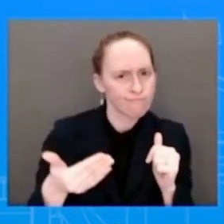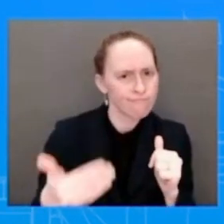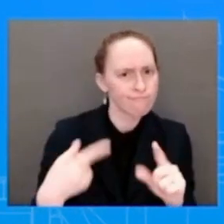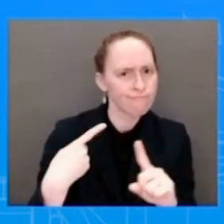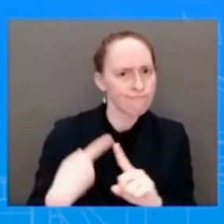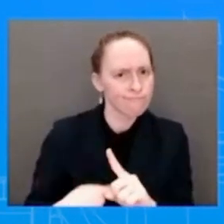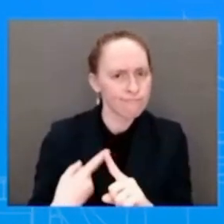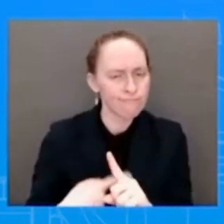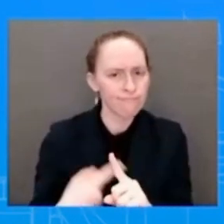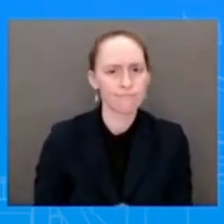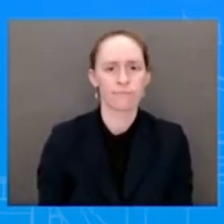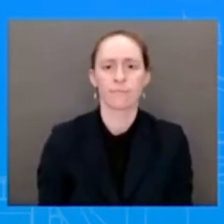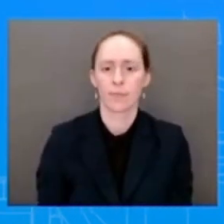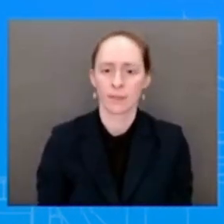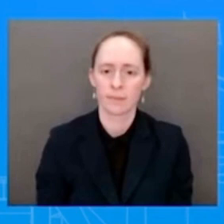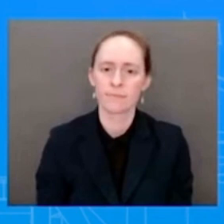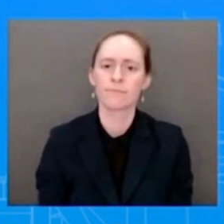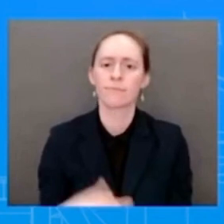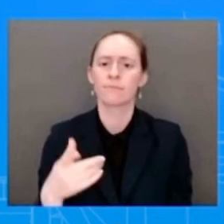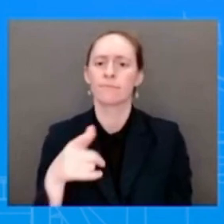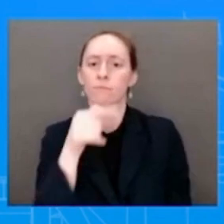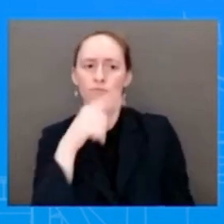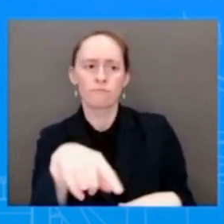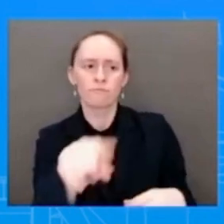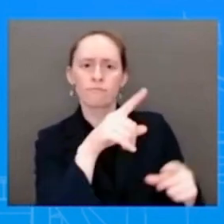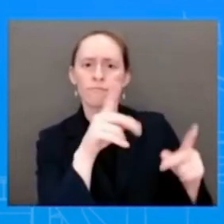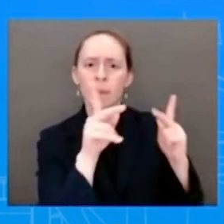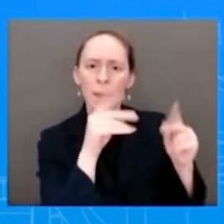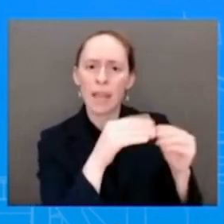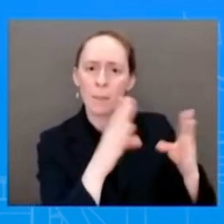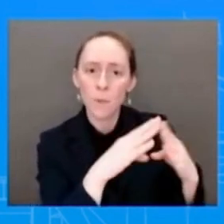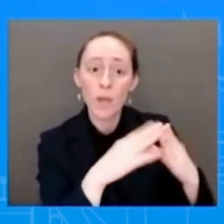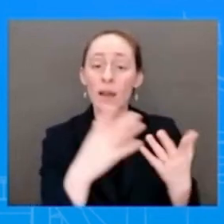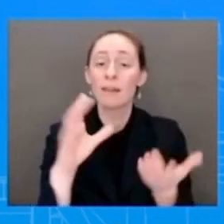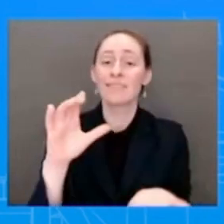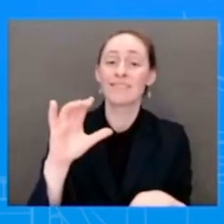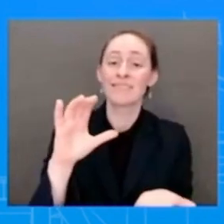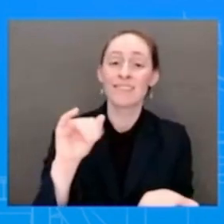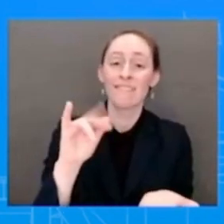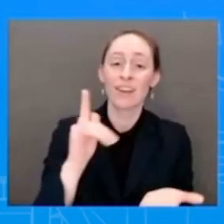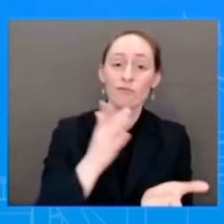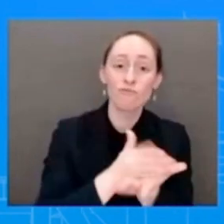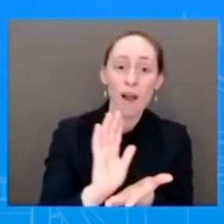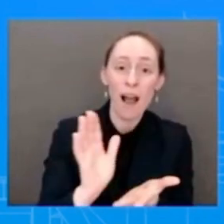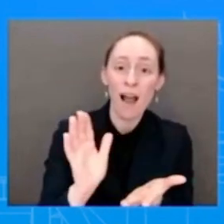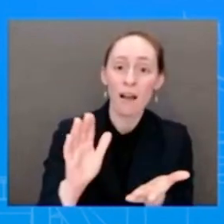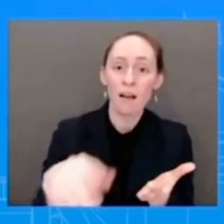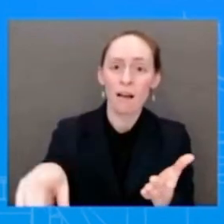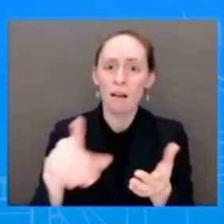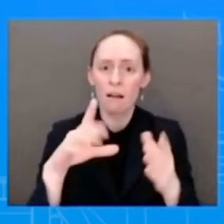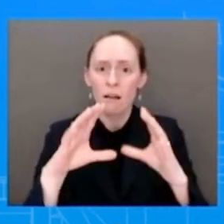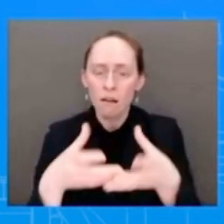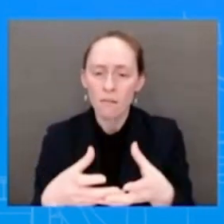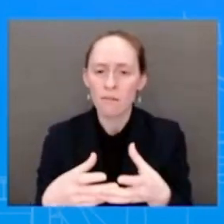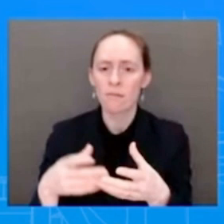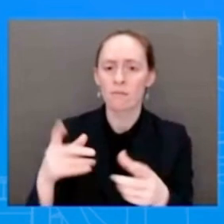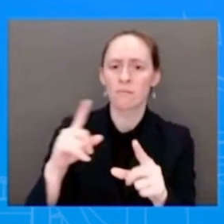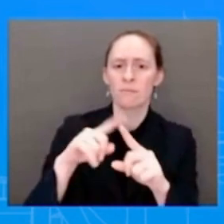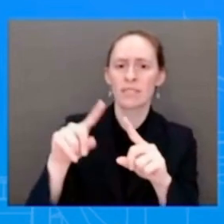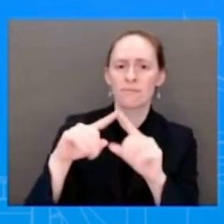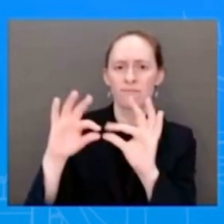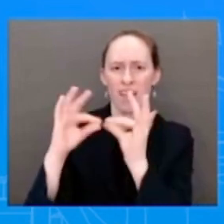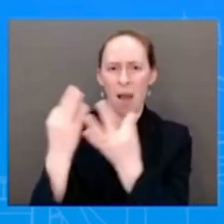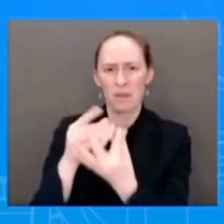Rights Organization, you think about the families who had lost an individual, a loved one, to the hands of police and also law enforcement